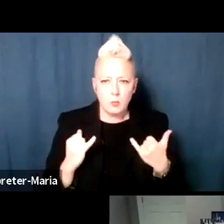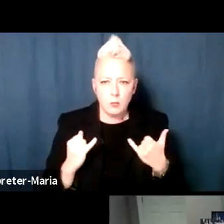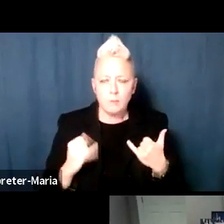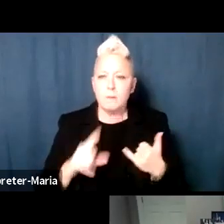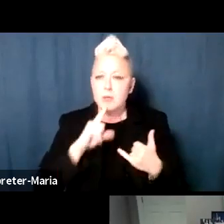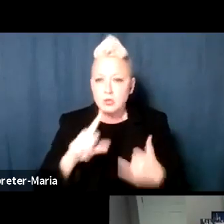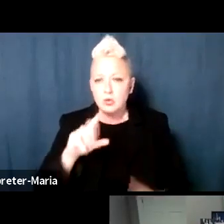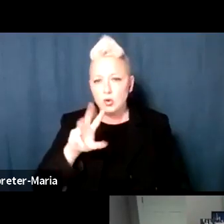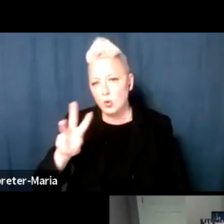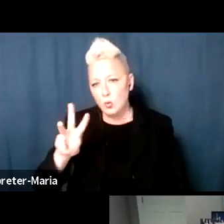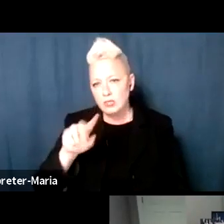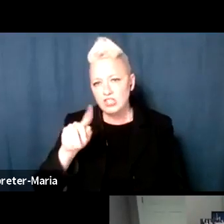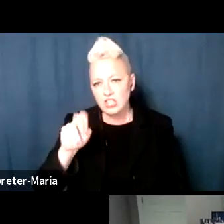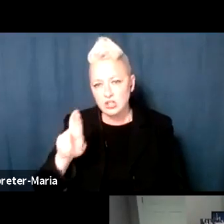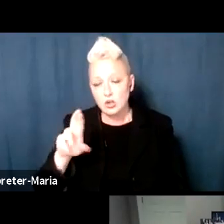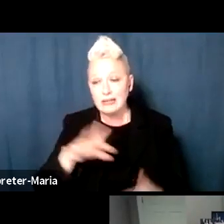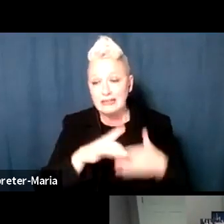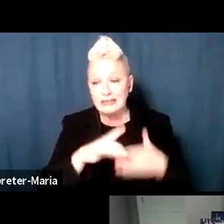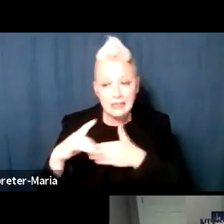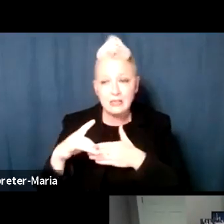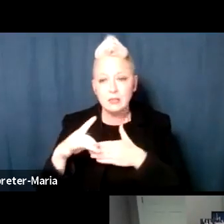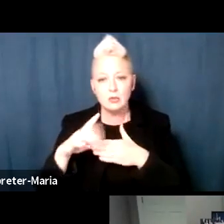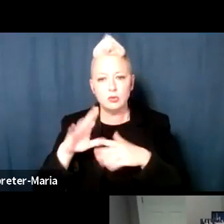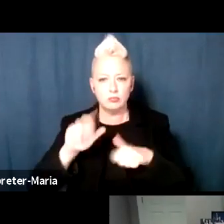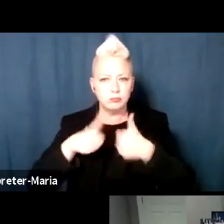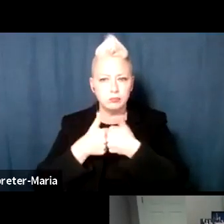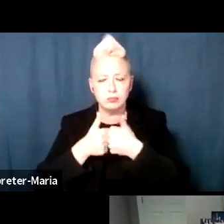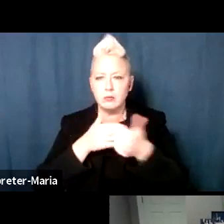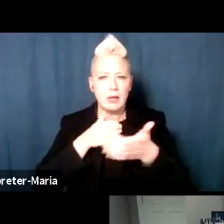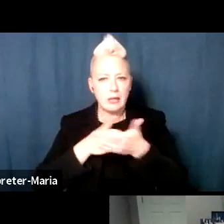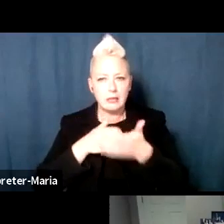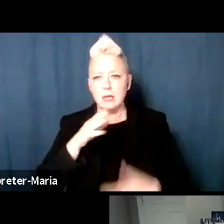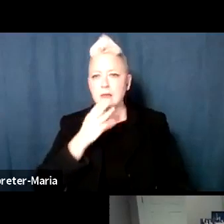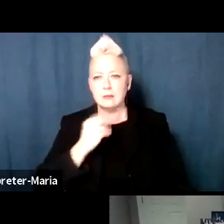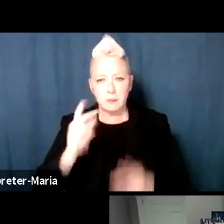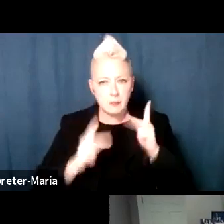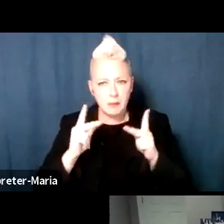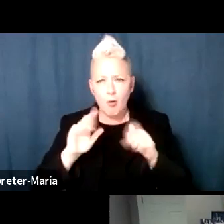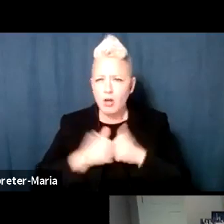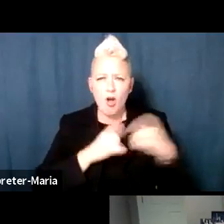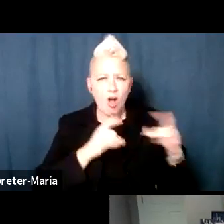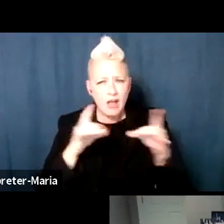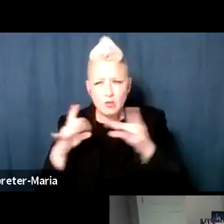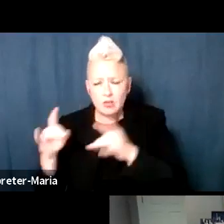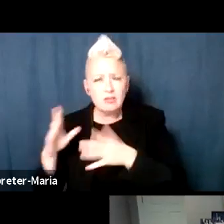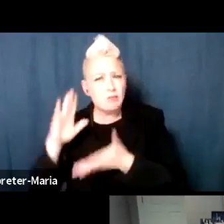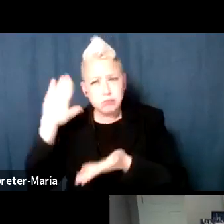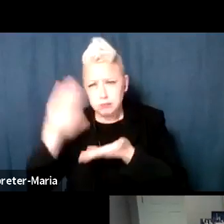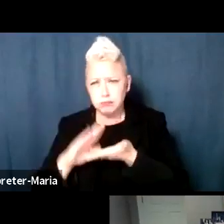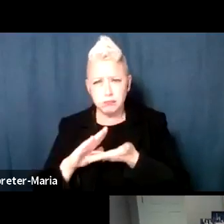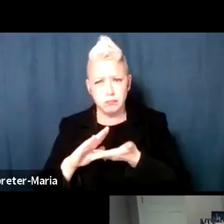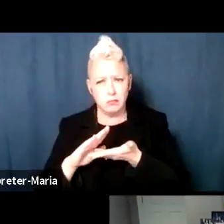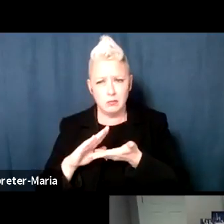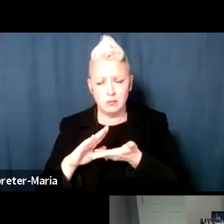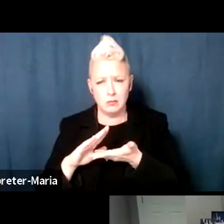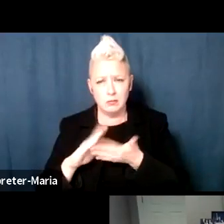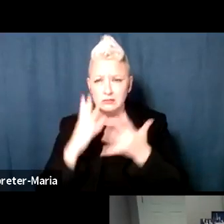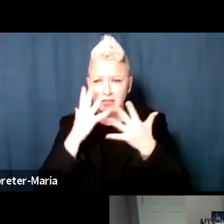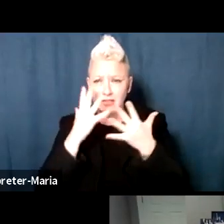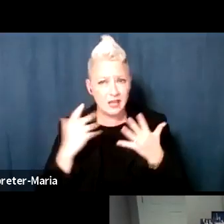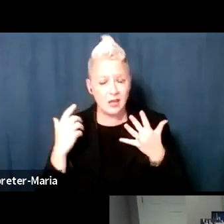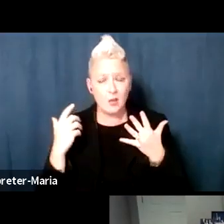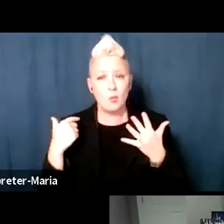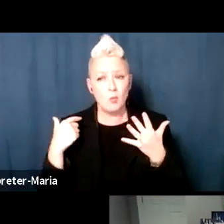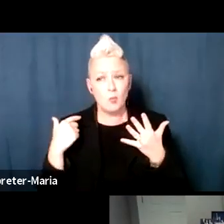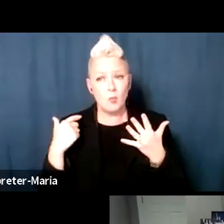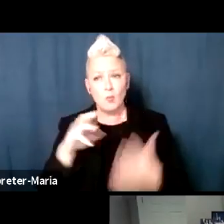in the leadership in taking on anti-Semitism and all forms of hatred, which, sadly, we are not exempt